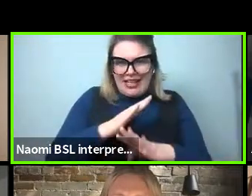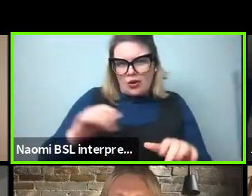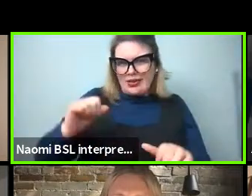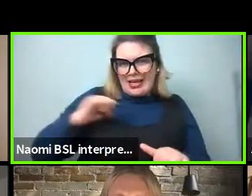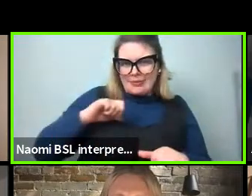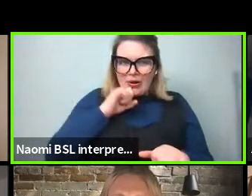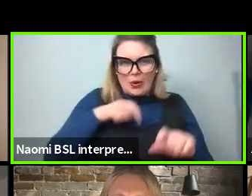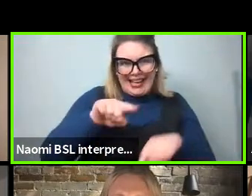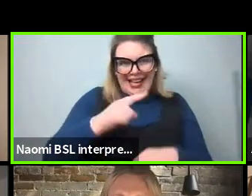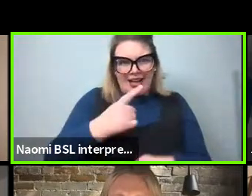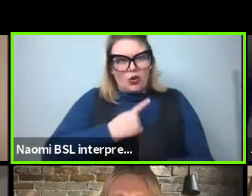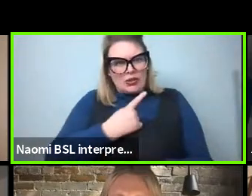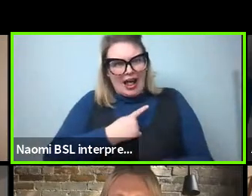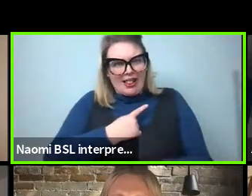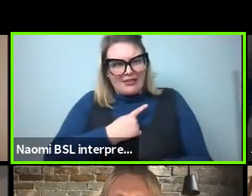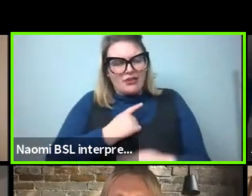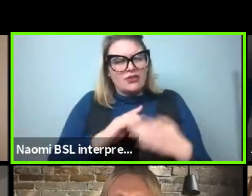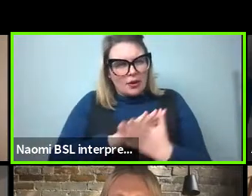longer, uh, pronoun.